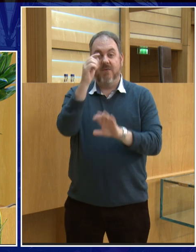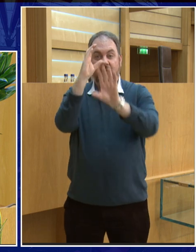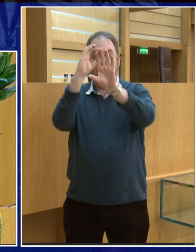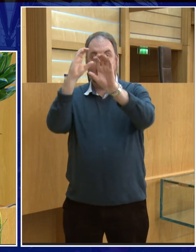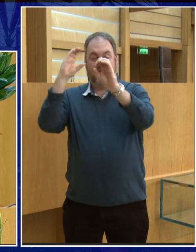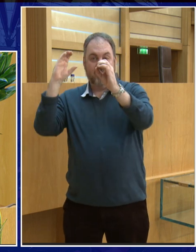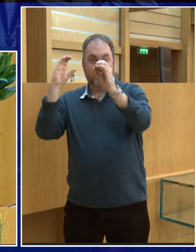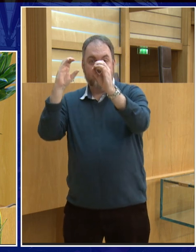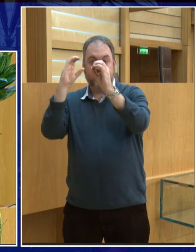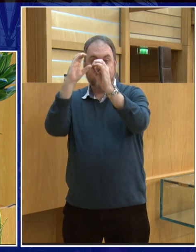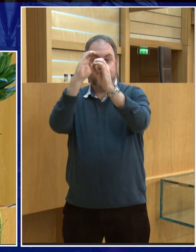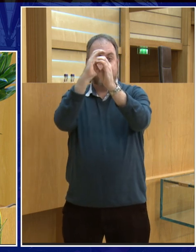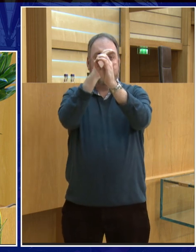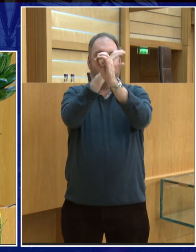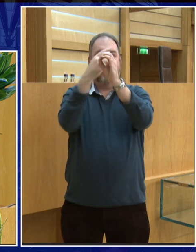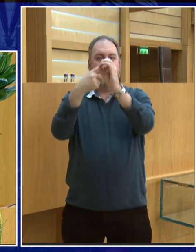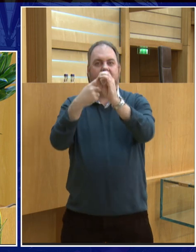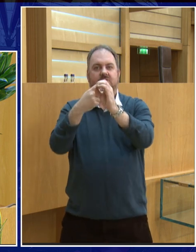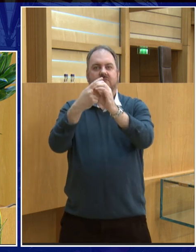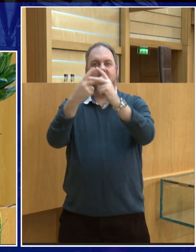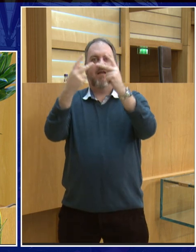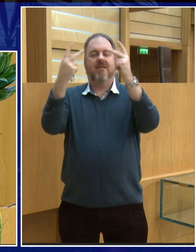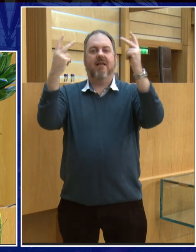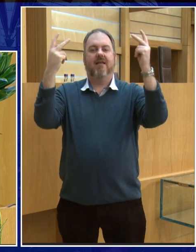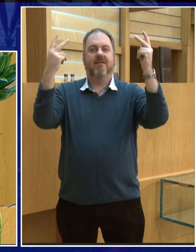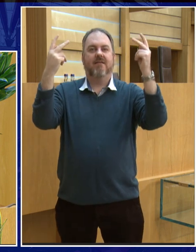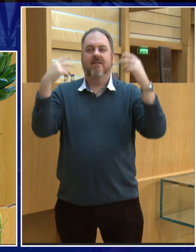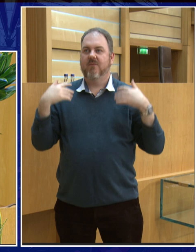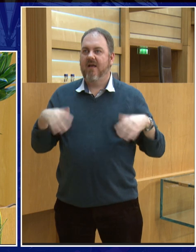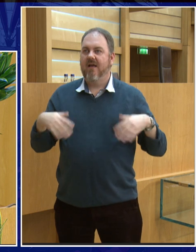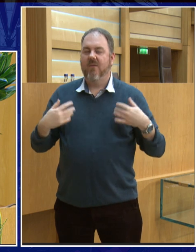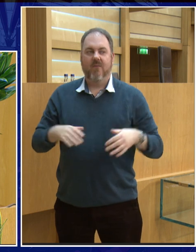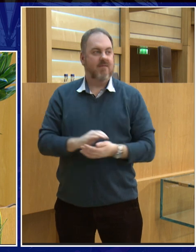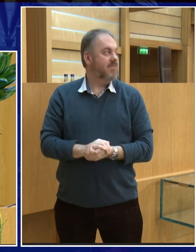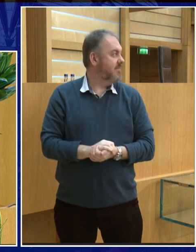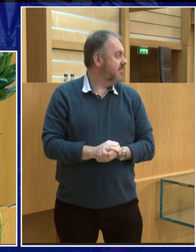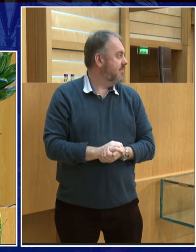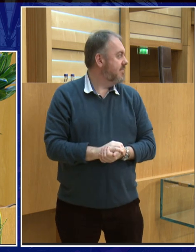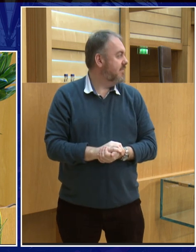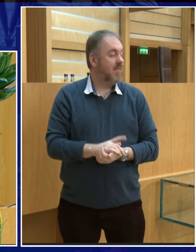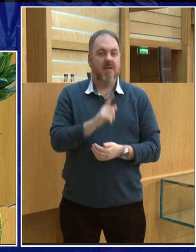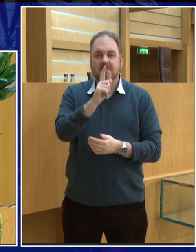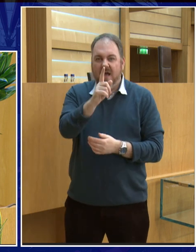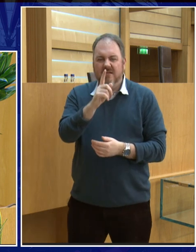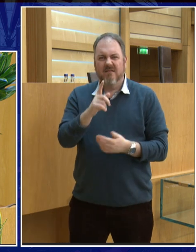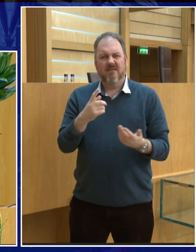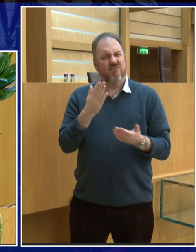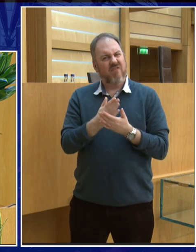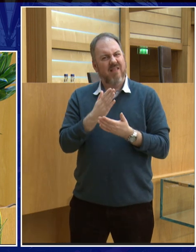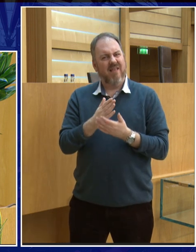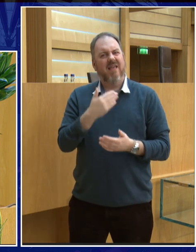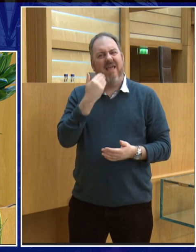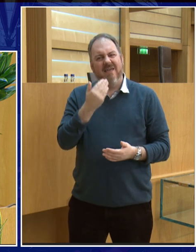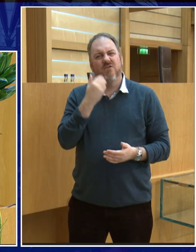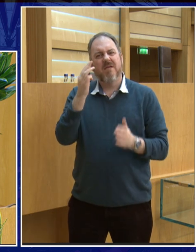eclipse of the Sun only lasts a few minutes, but you'd think, and with all the alignment, you could get a total eclipse of the Sun every month, as the Moon goes around the Earth,